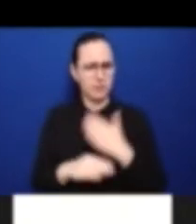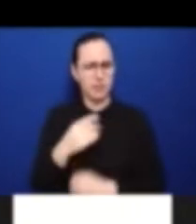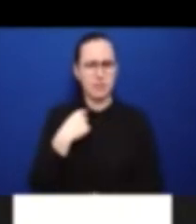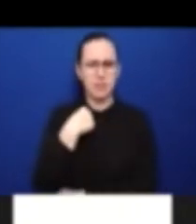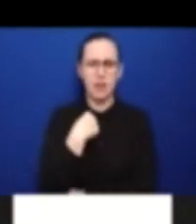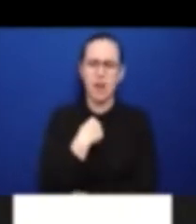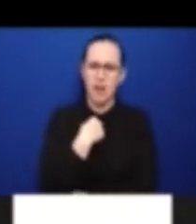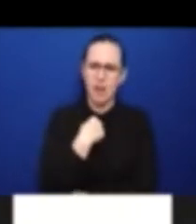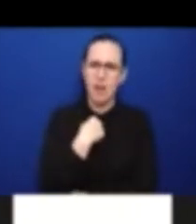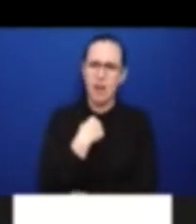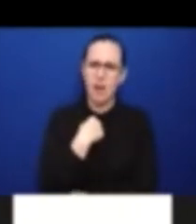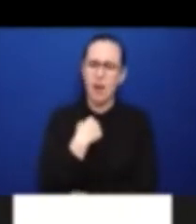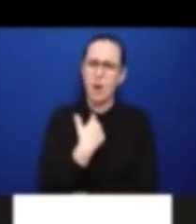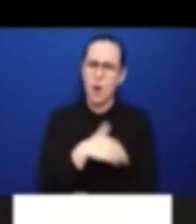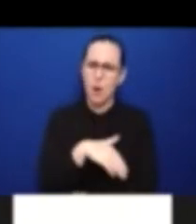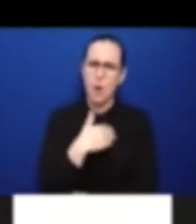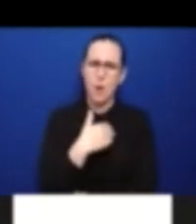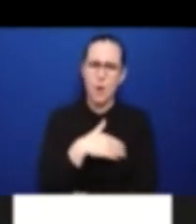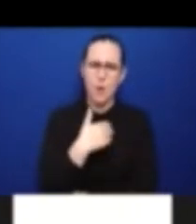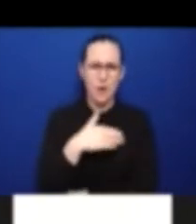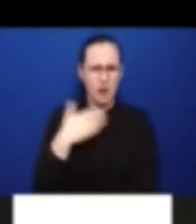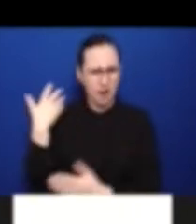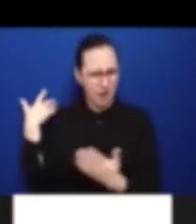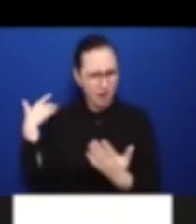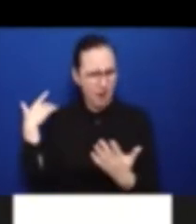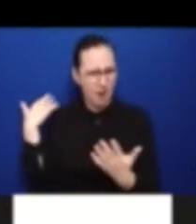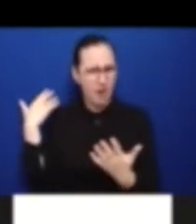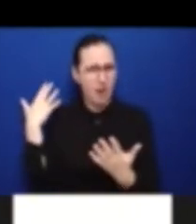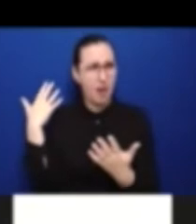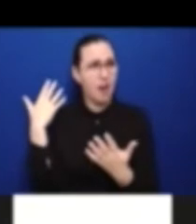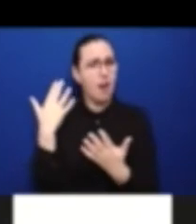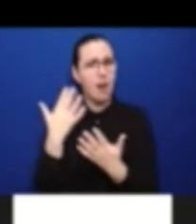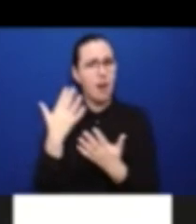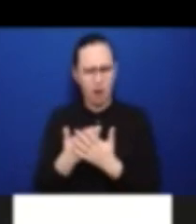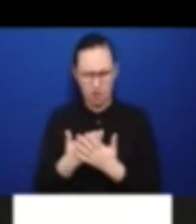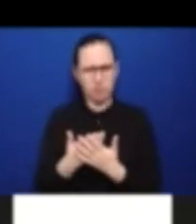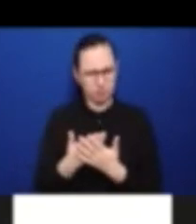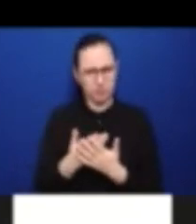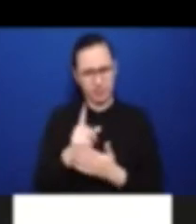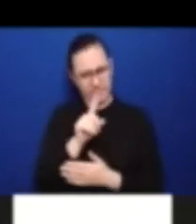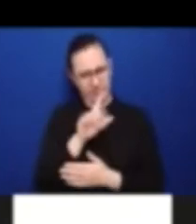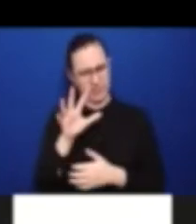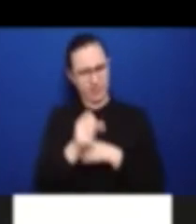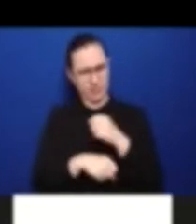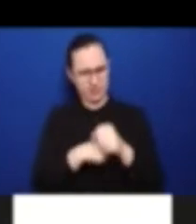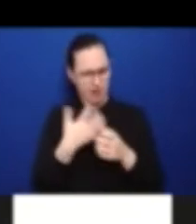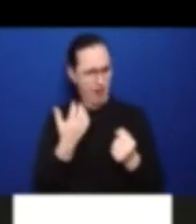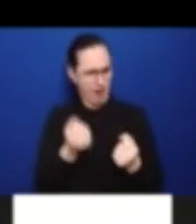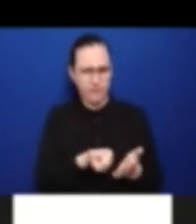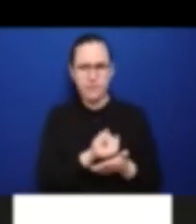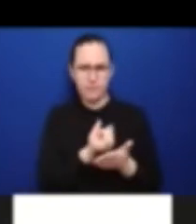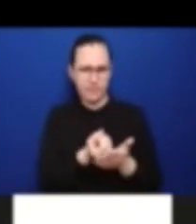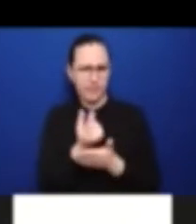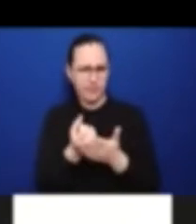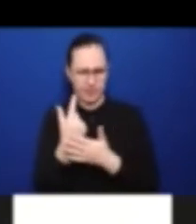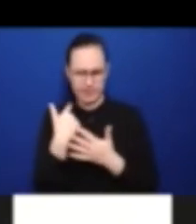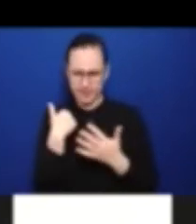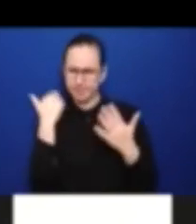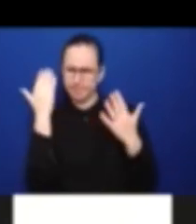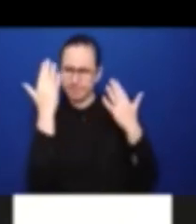And I thought about it, obviously, because of my past life, I thought about it first as a Paralympian, as